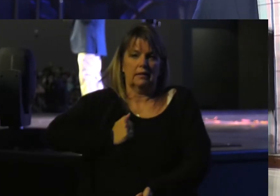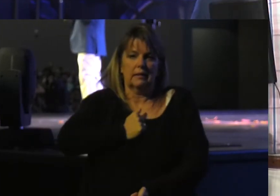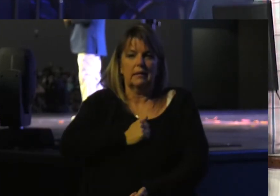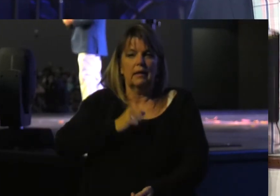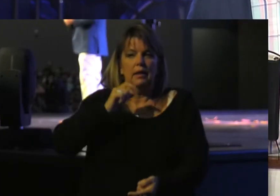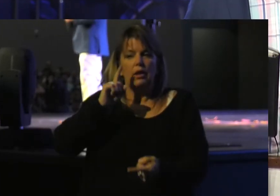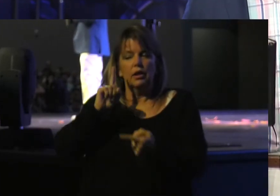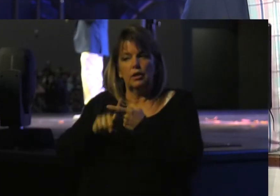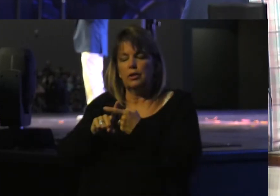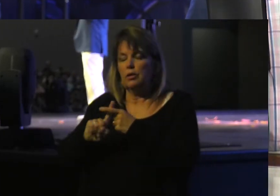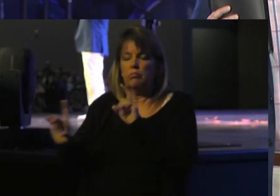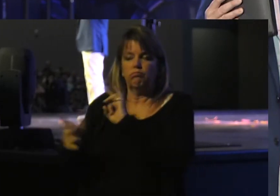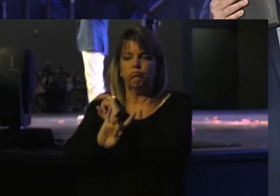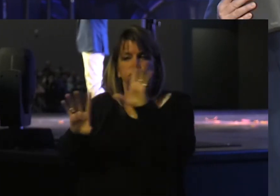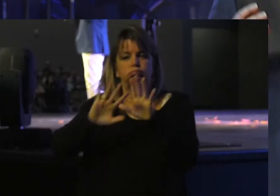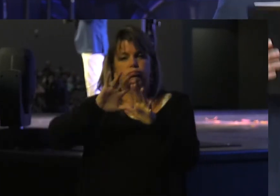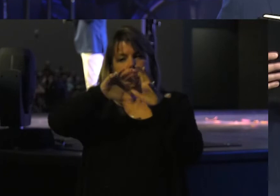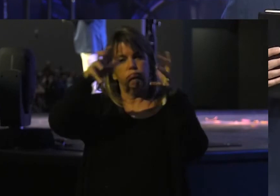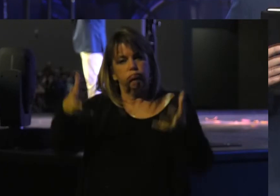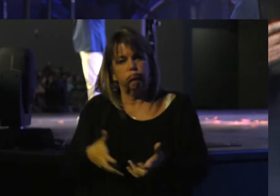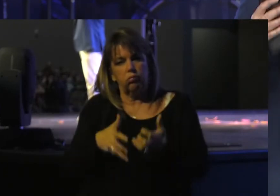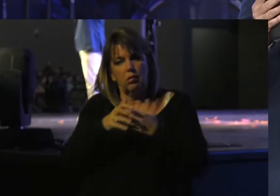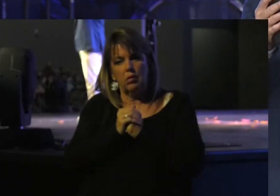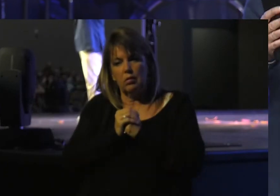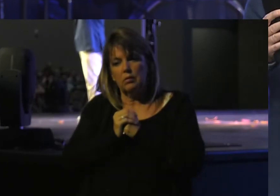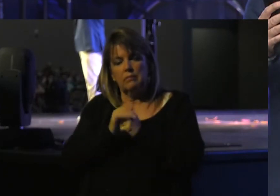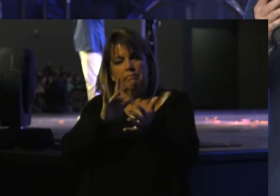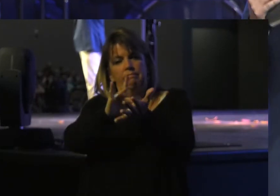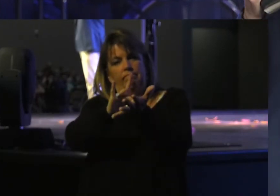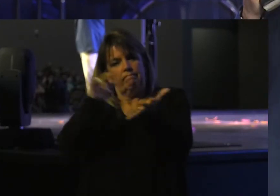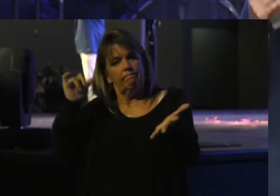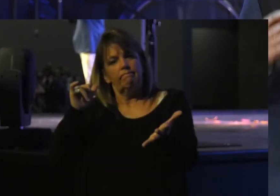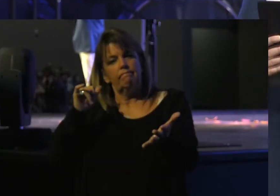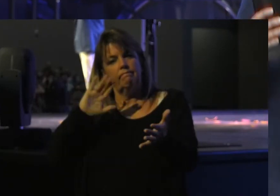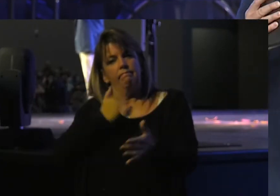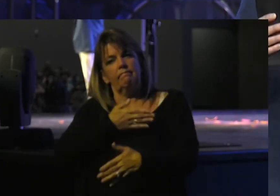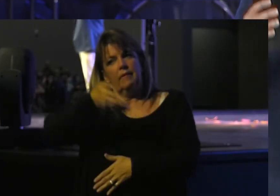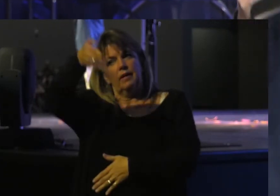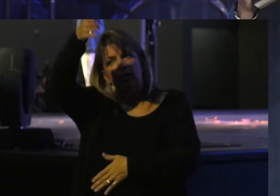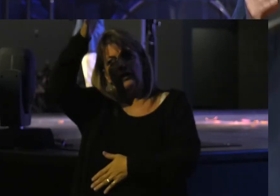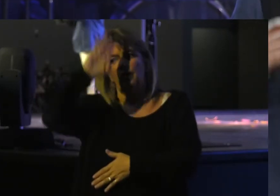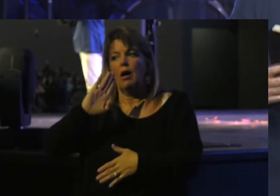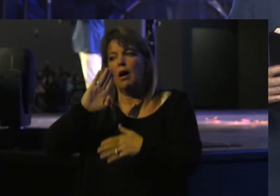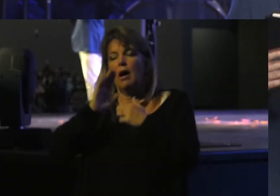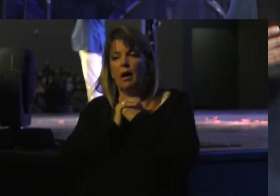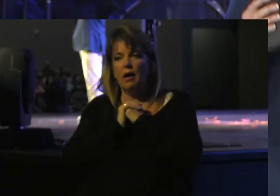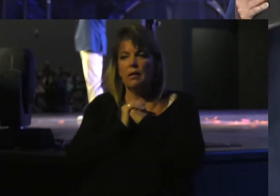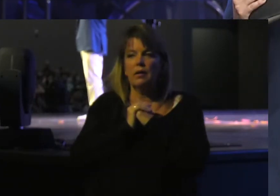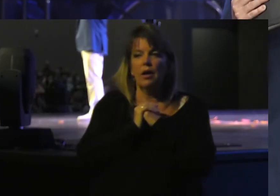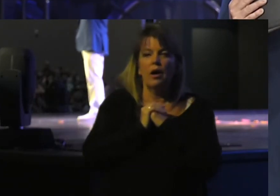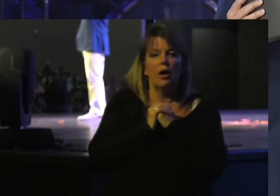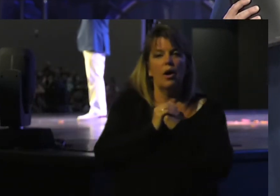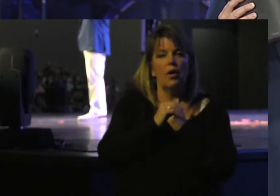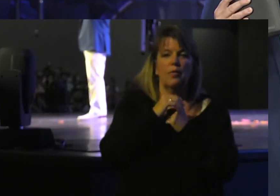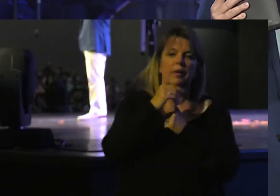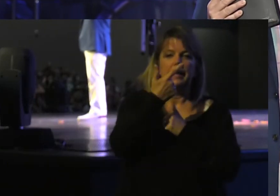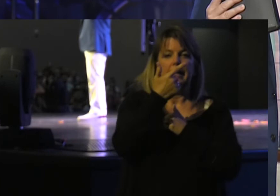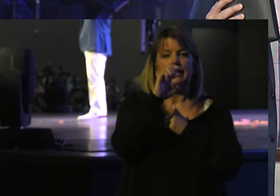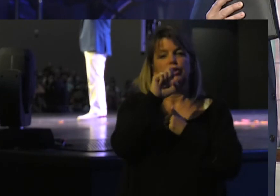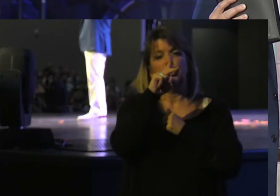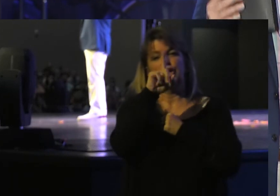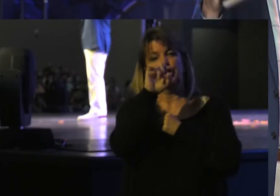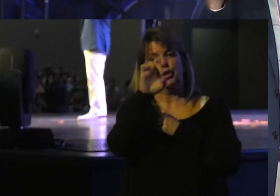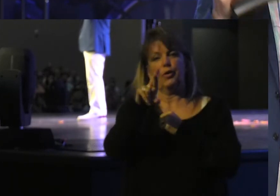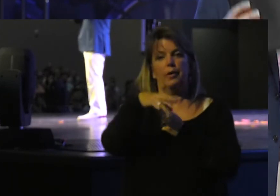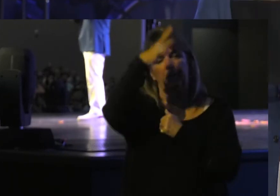Sponeless World That Is Assaulting Our God With An Assault On Gender He Made Them In